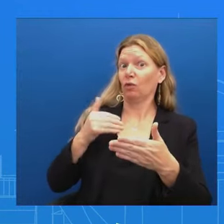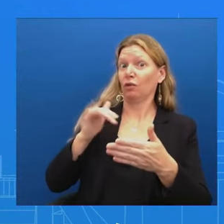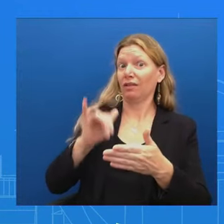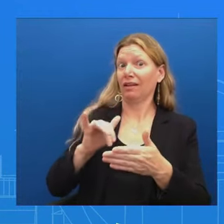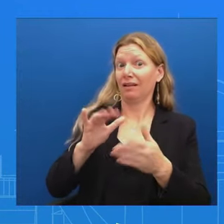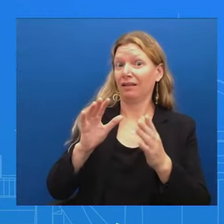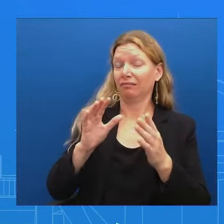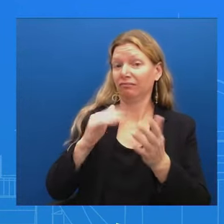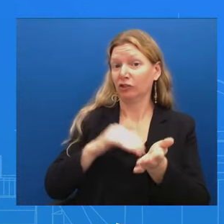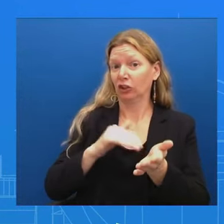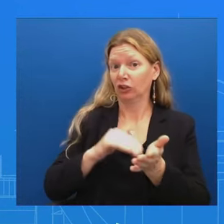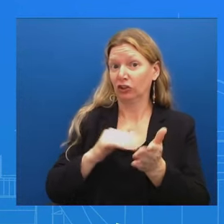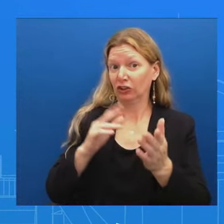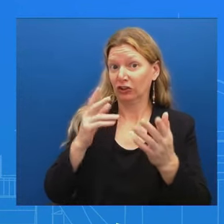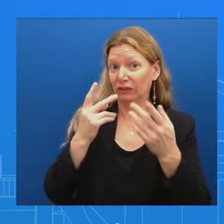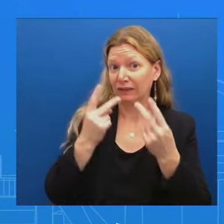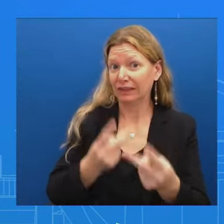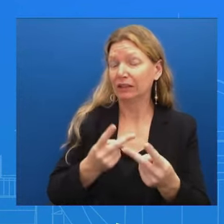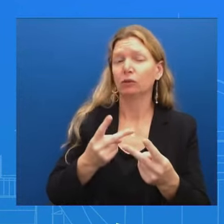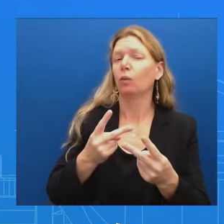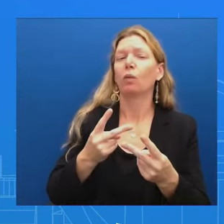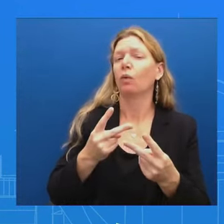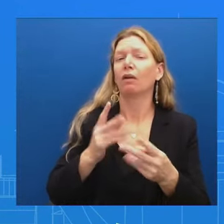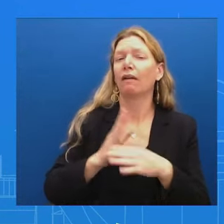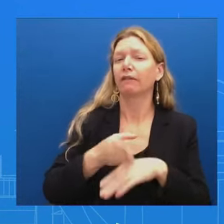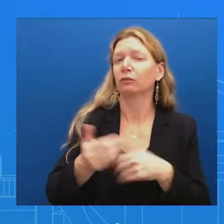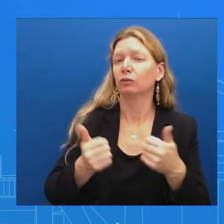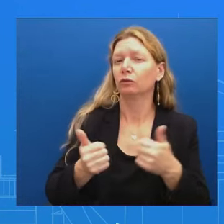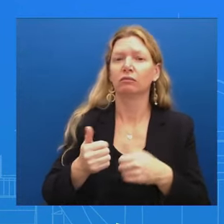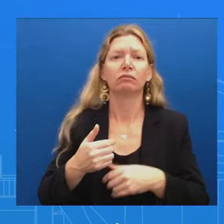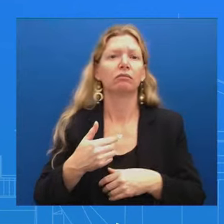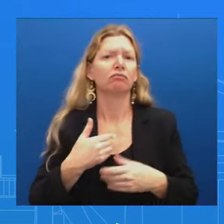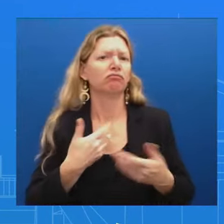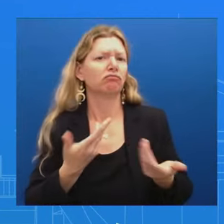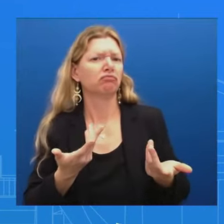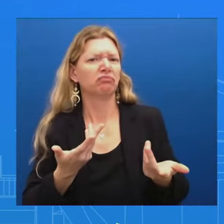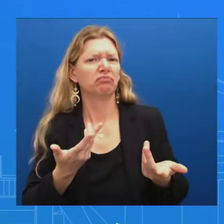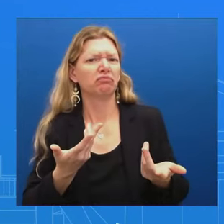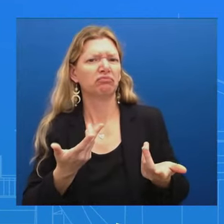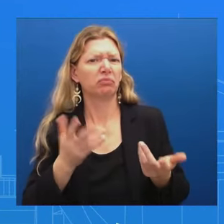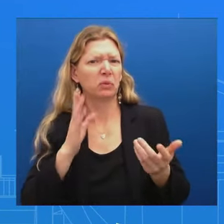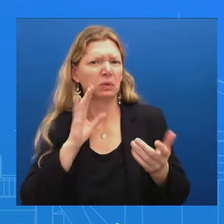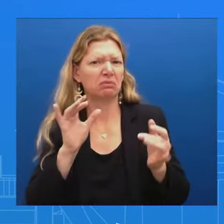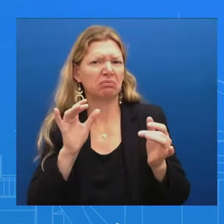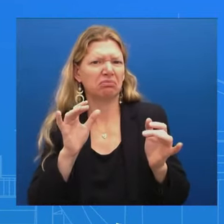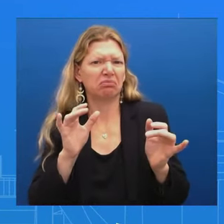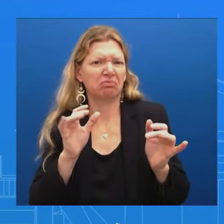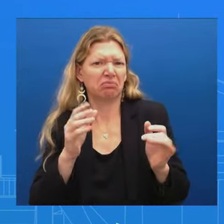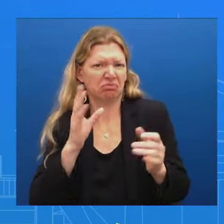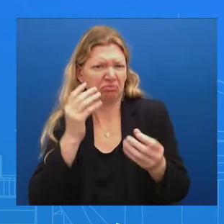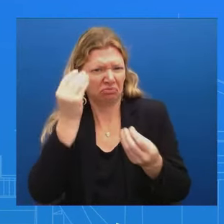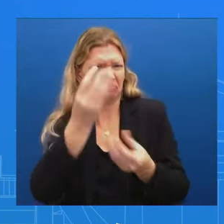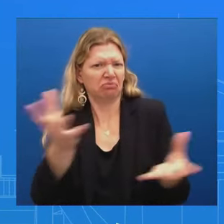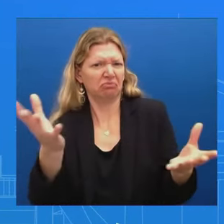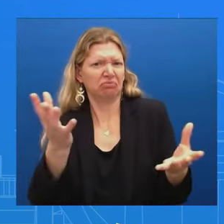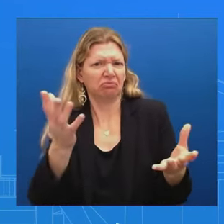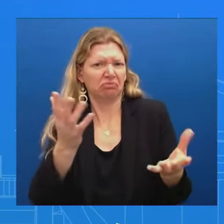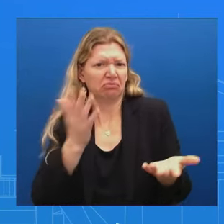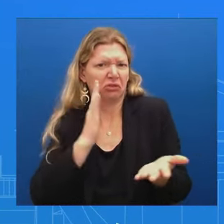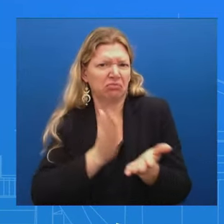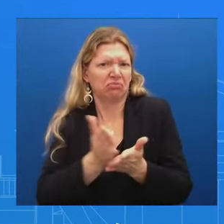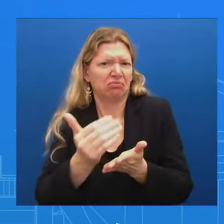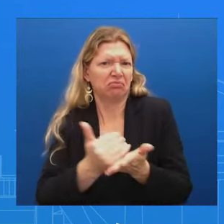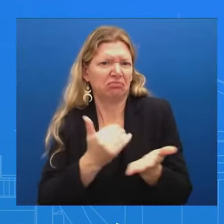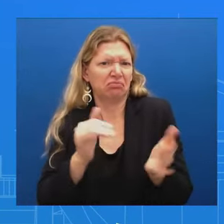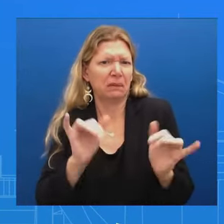going to be anything different So the way that we've approached this the last two years Will be the same way that we do this this year This third year Does the White House think that